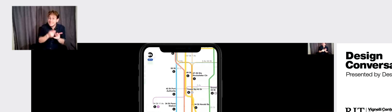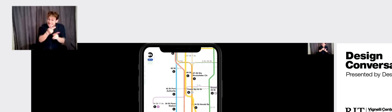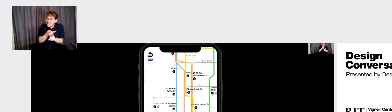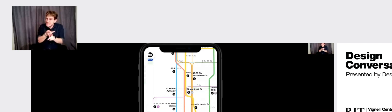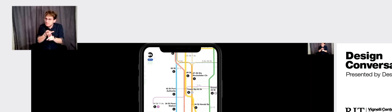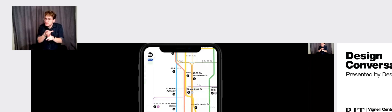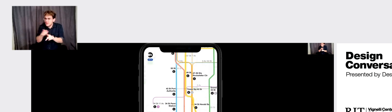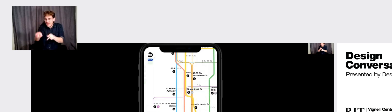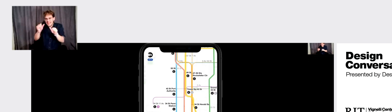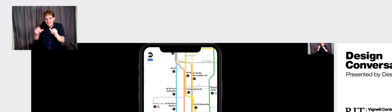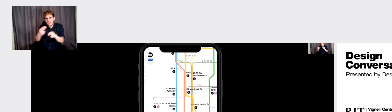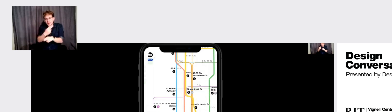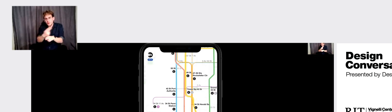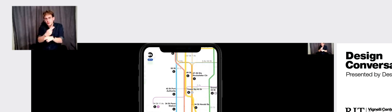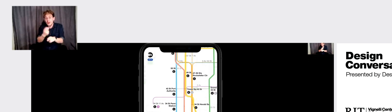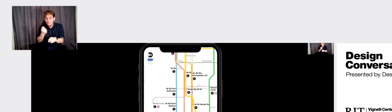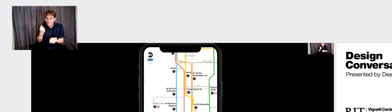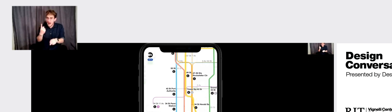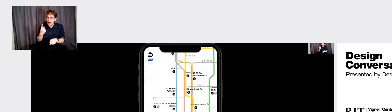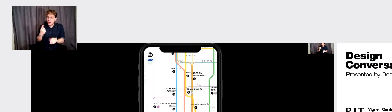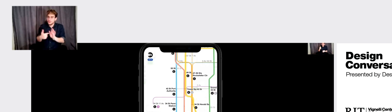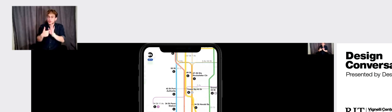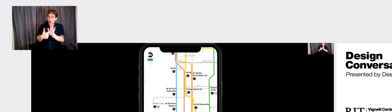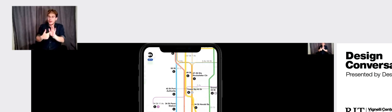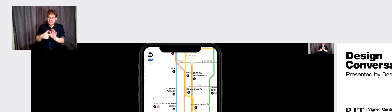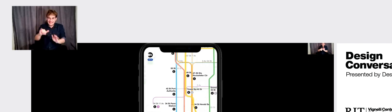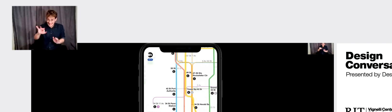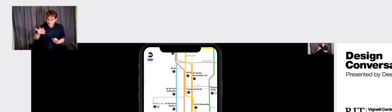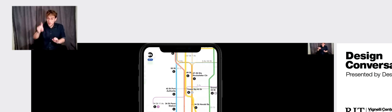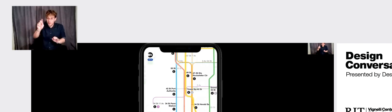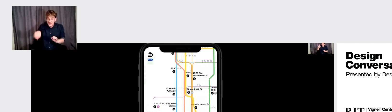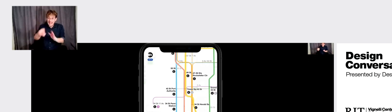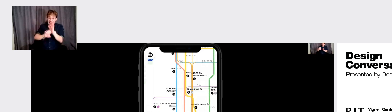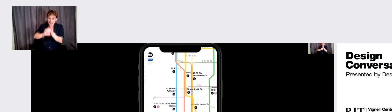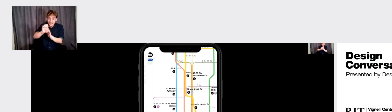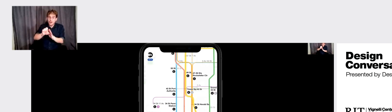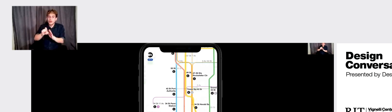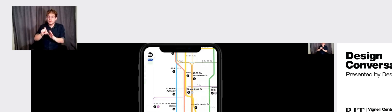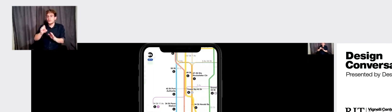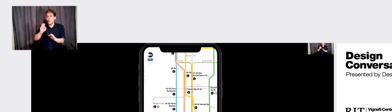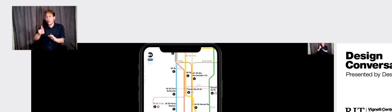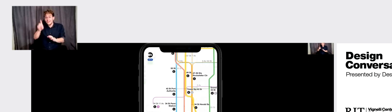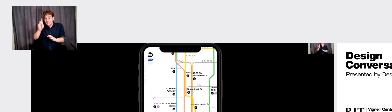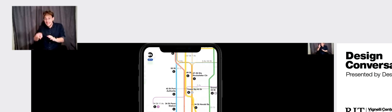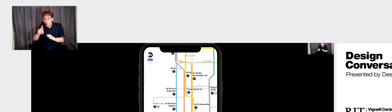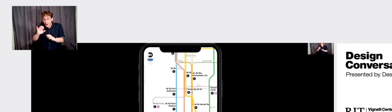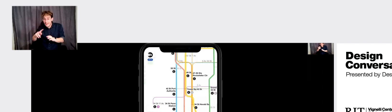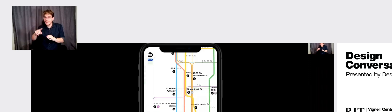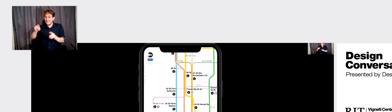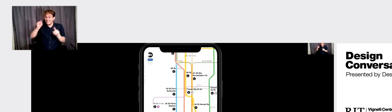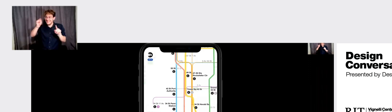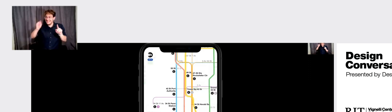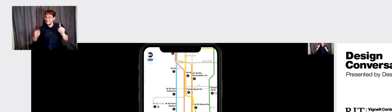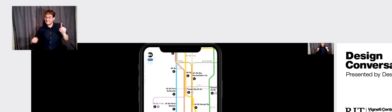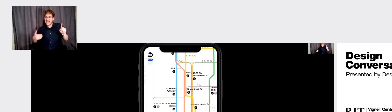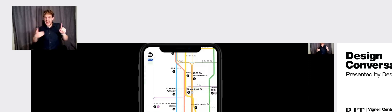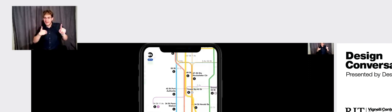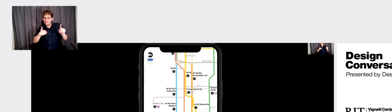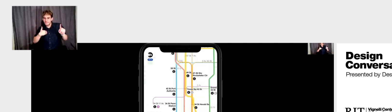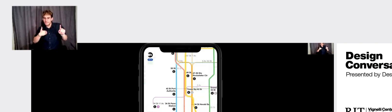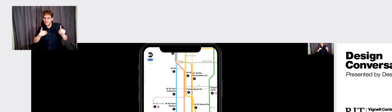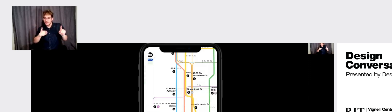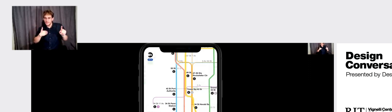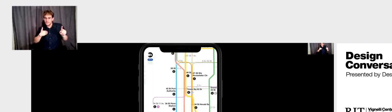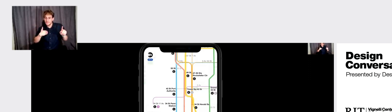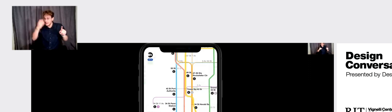important for reference. If you're, you know, writing there, you don't, you want to have the reference of how many stations you still have to your destination. So